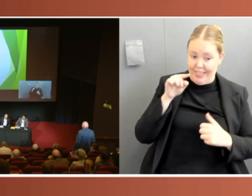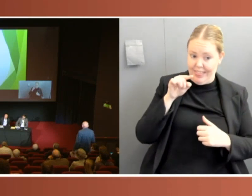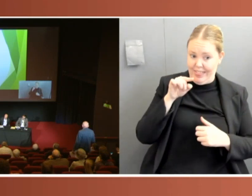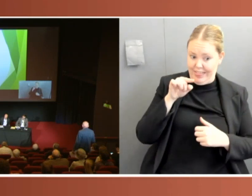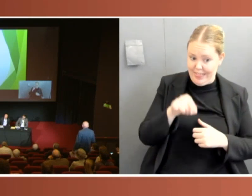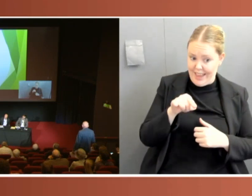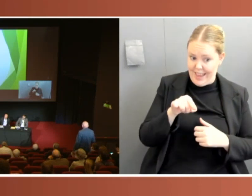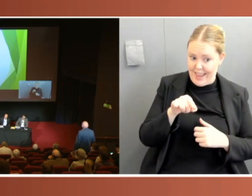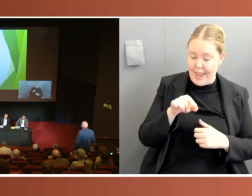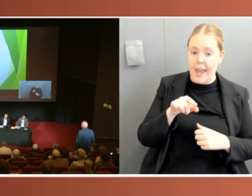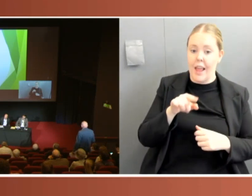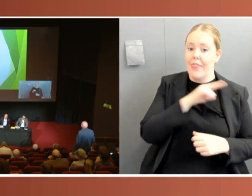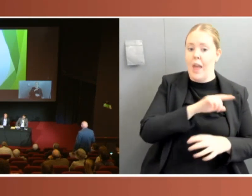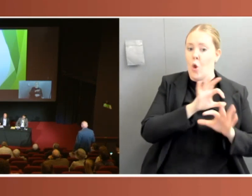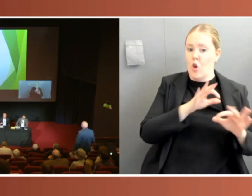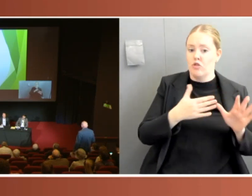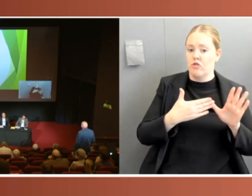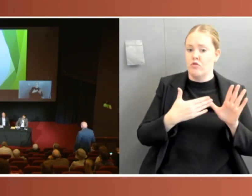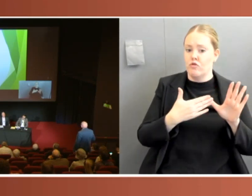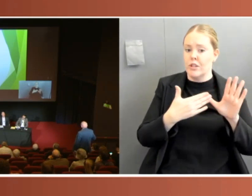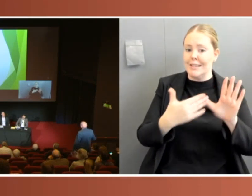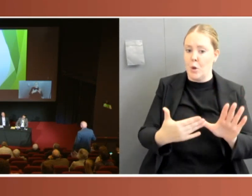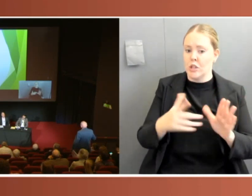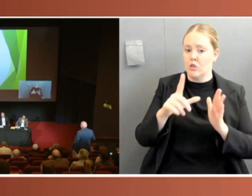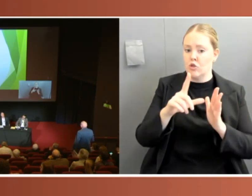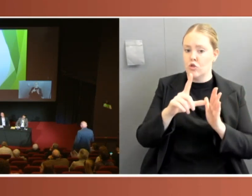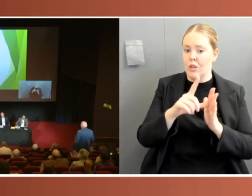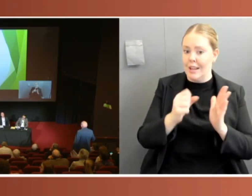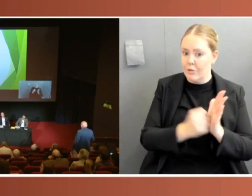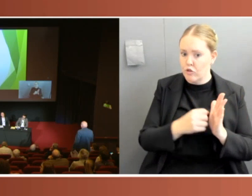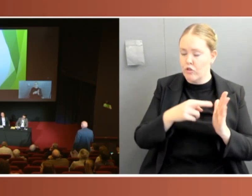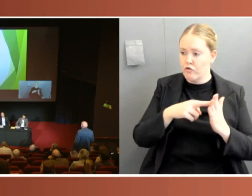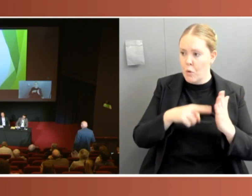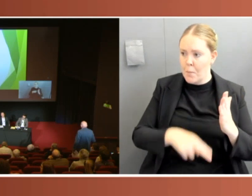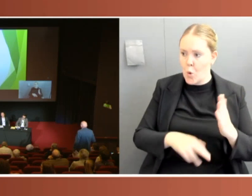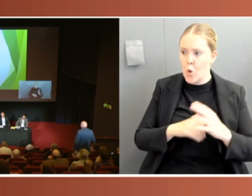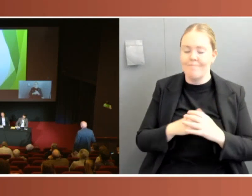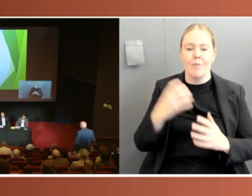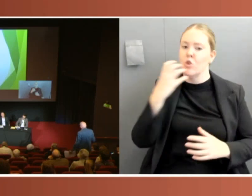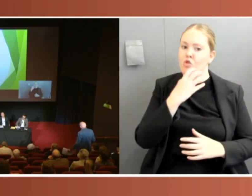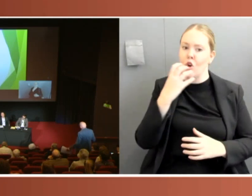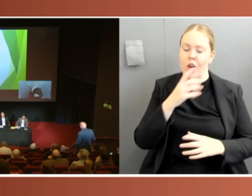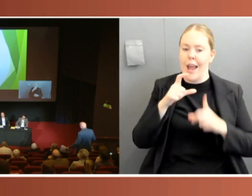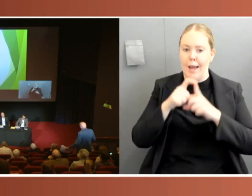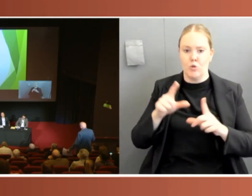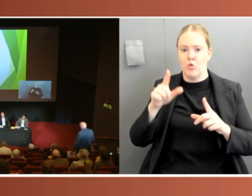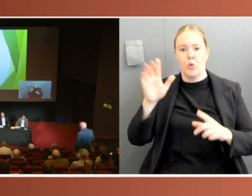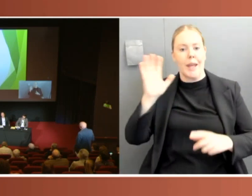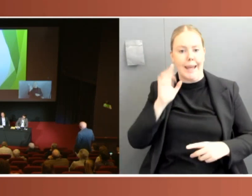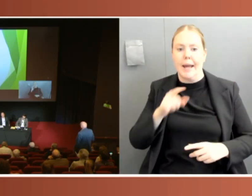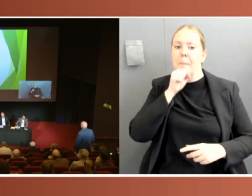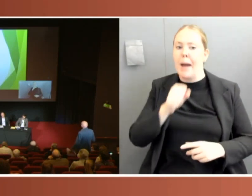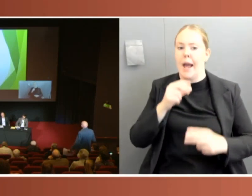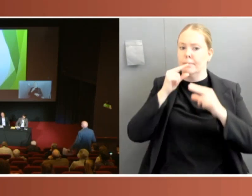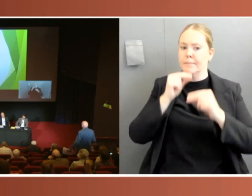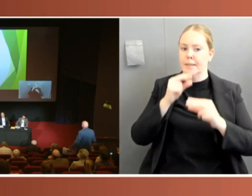reports, for example, to a much greater extent in the past. And I could go on, there were other dimensions there. So if your starting